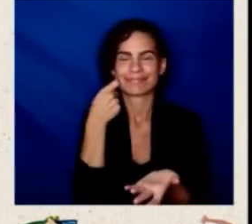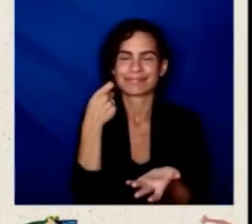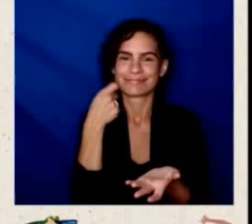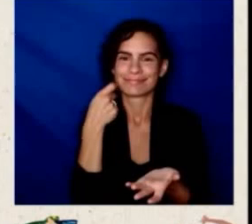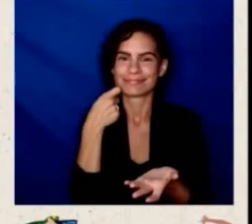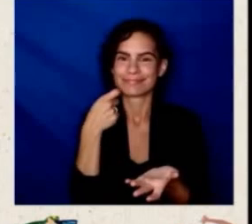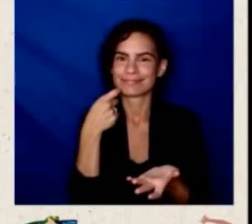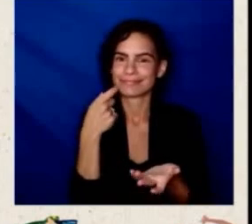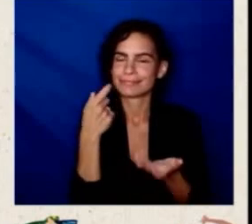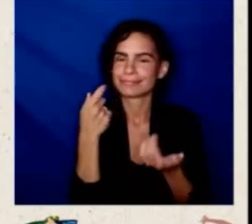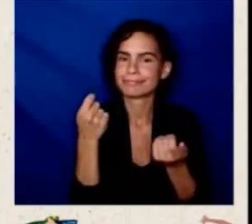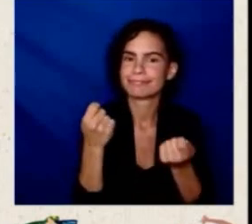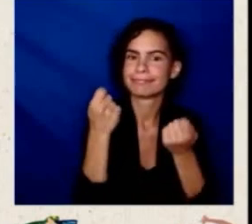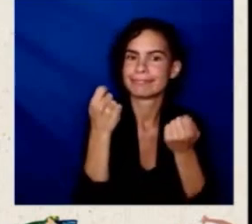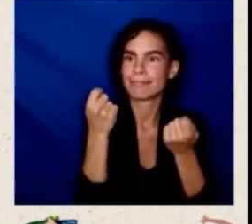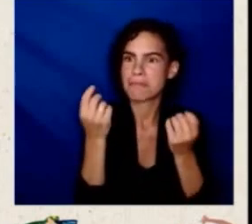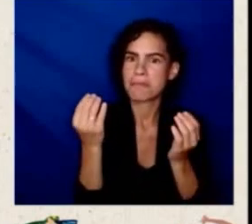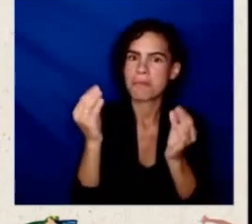1972.